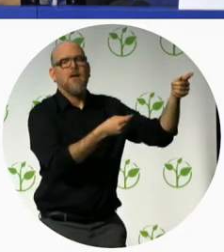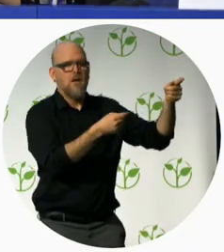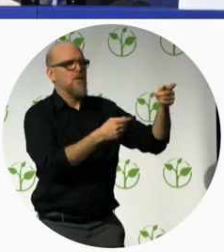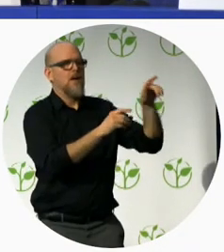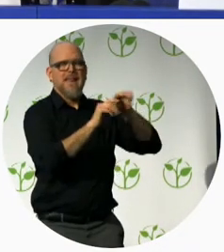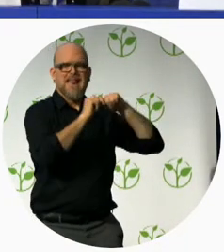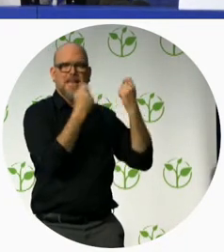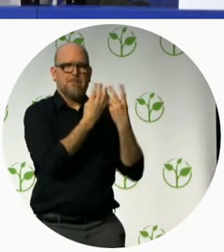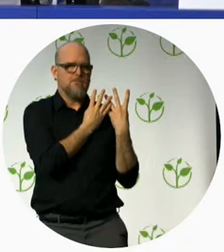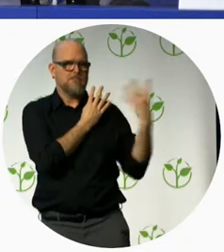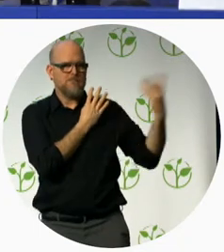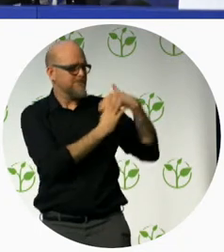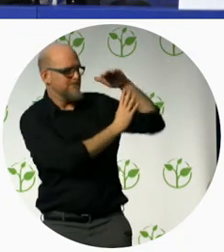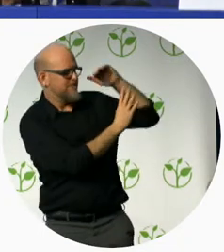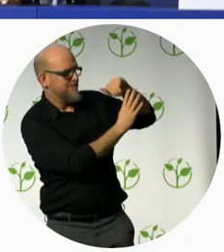medical examination day